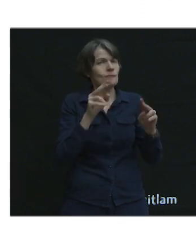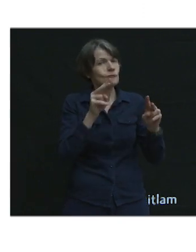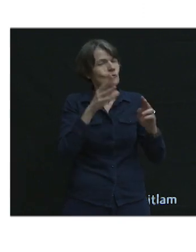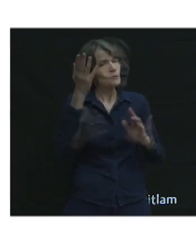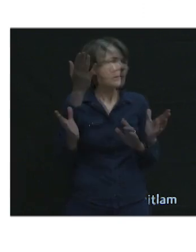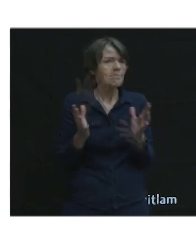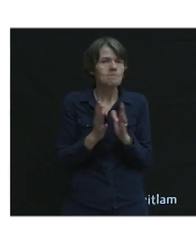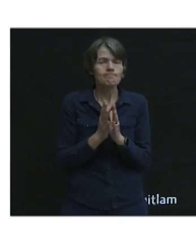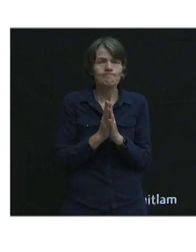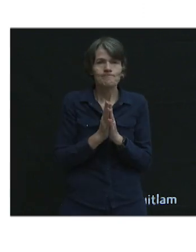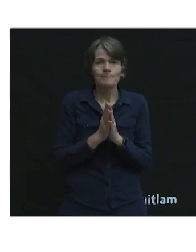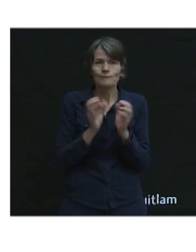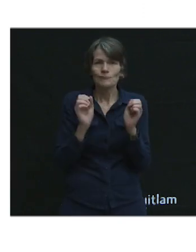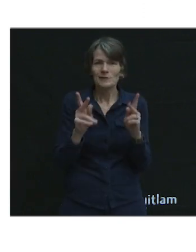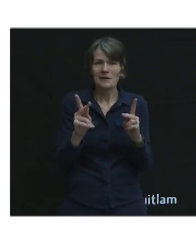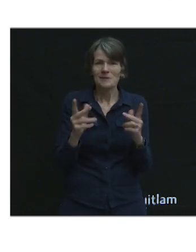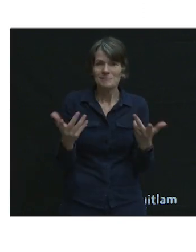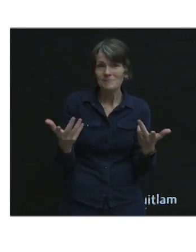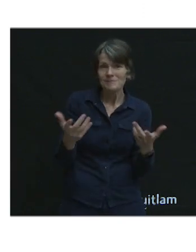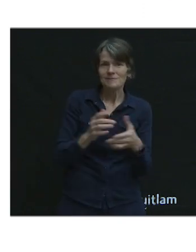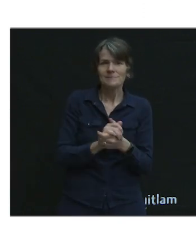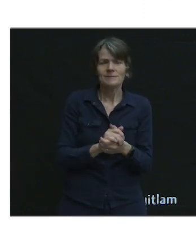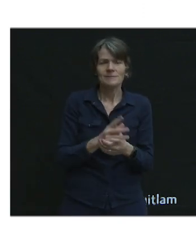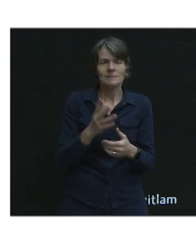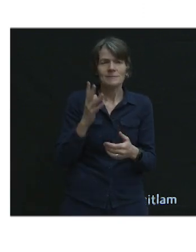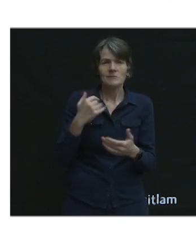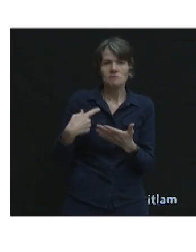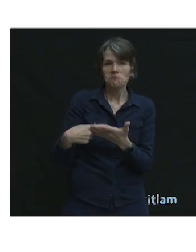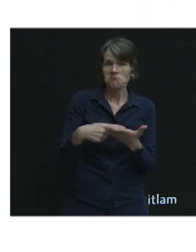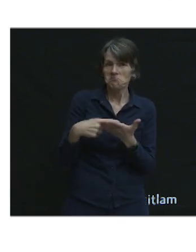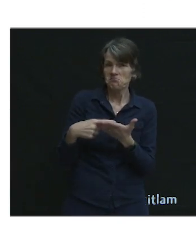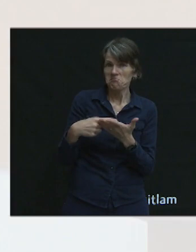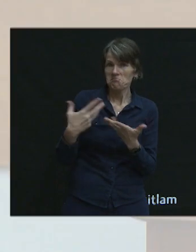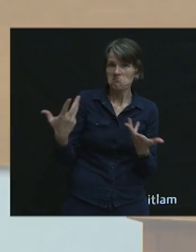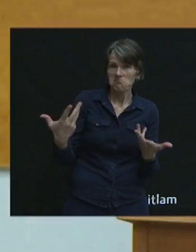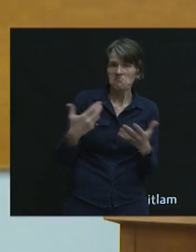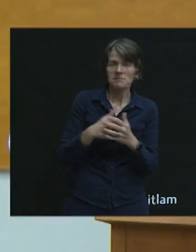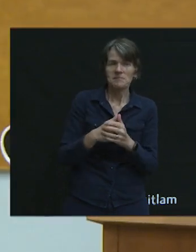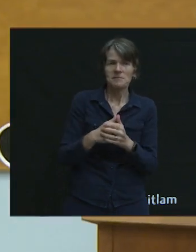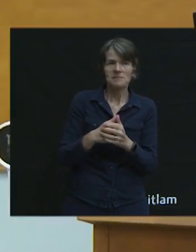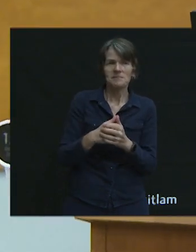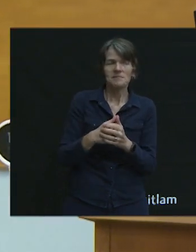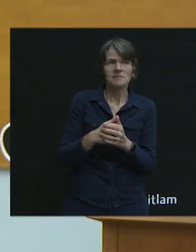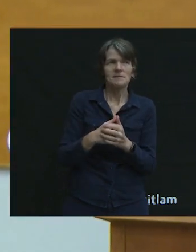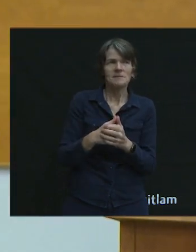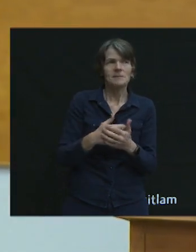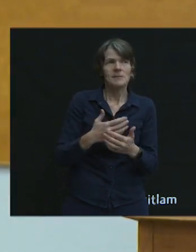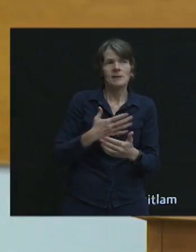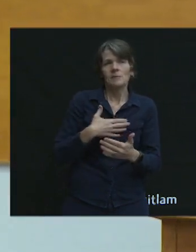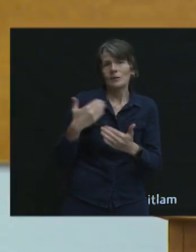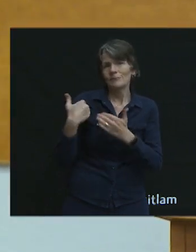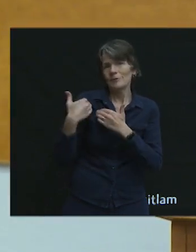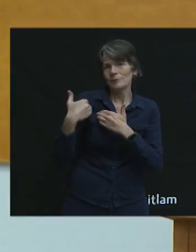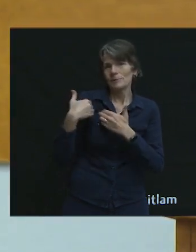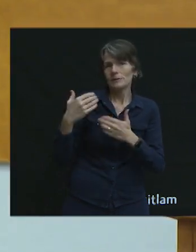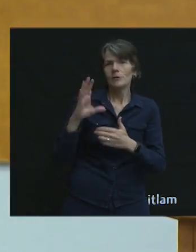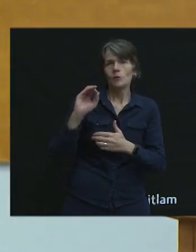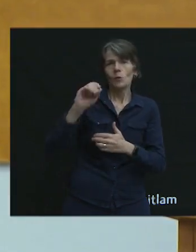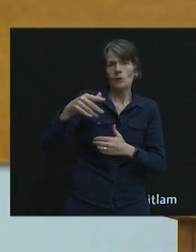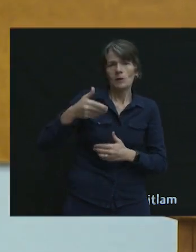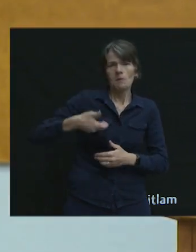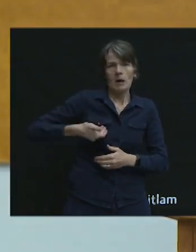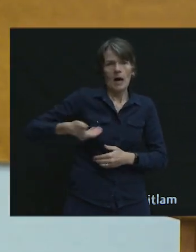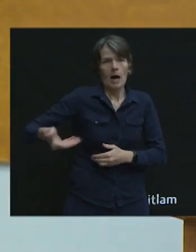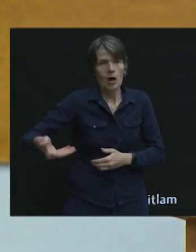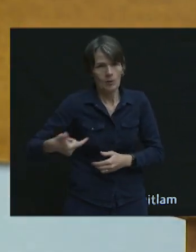presentation, Tyler. Okay. So I'm going to be talking to you about my job. I guess I've been hired by the City of Coquitlam, along